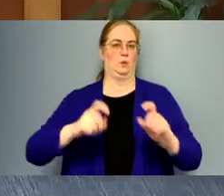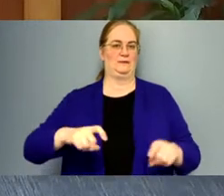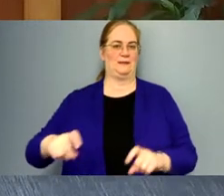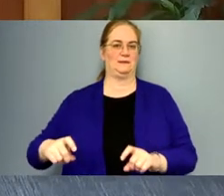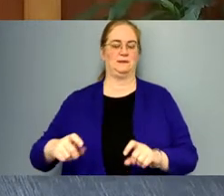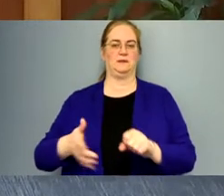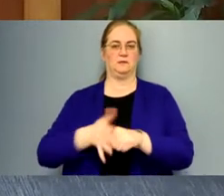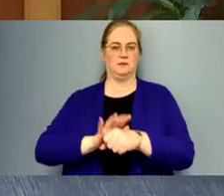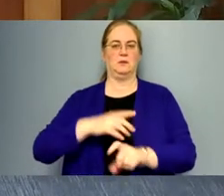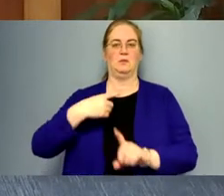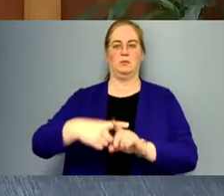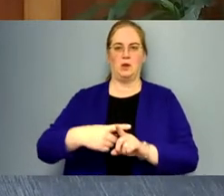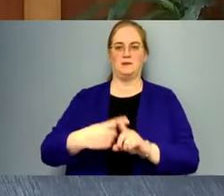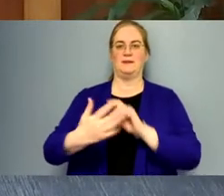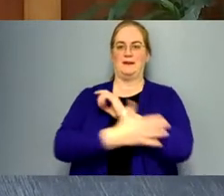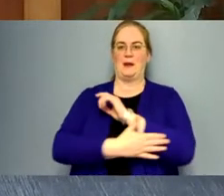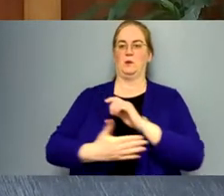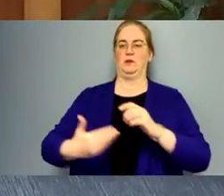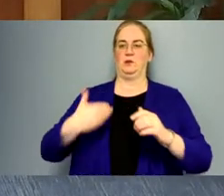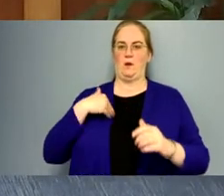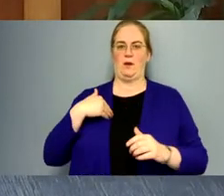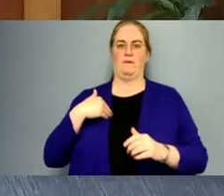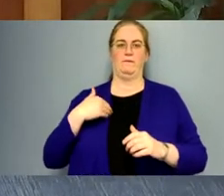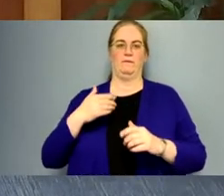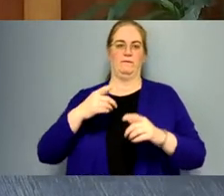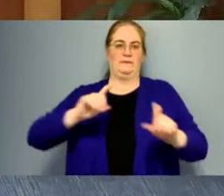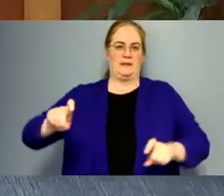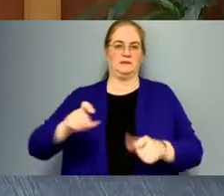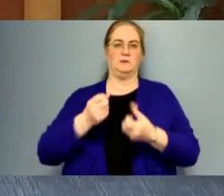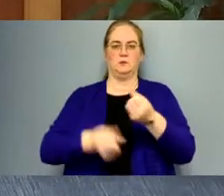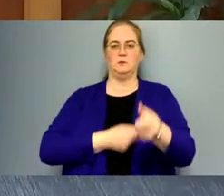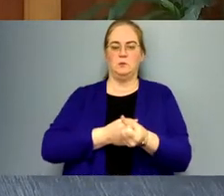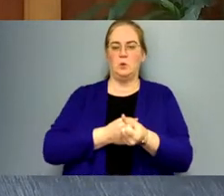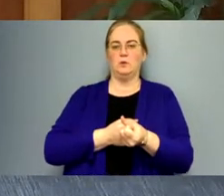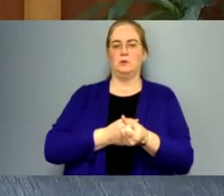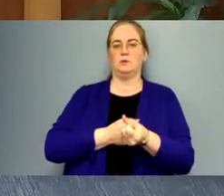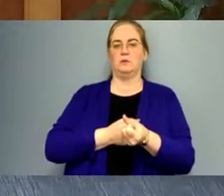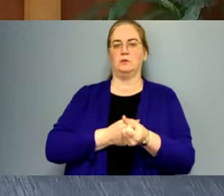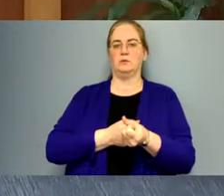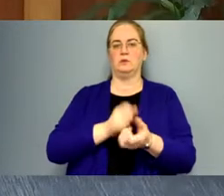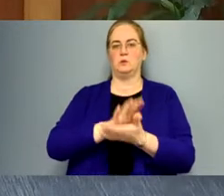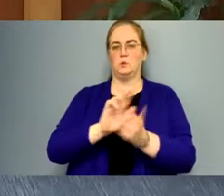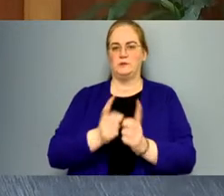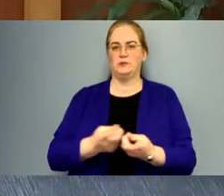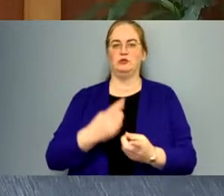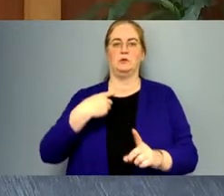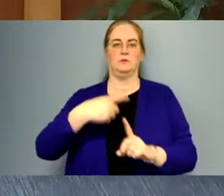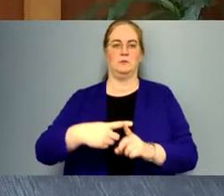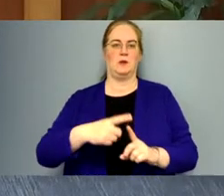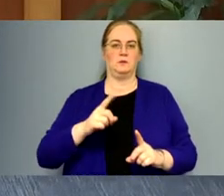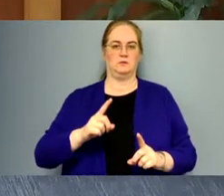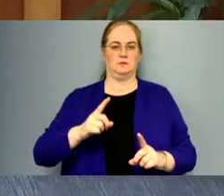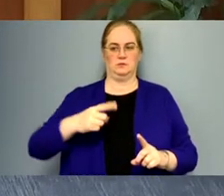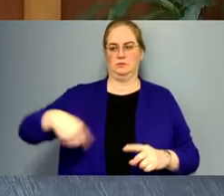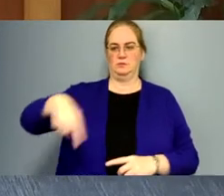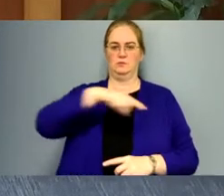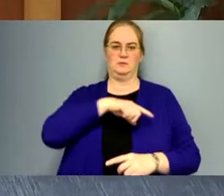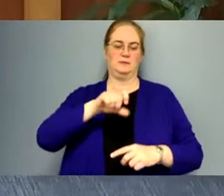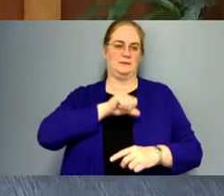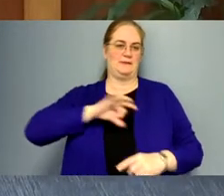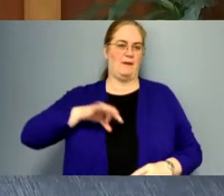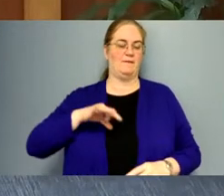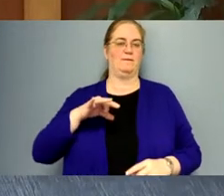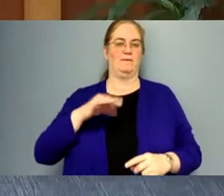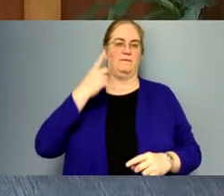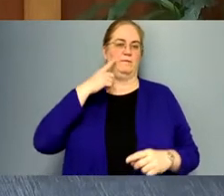desire of the county to be able to have testing to support, um, our school districts as well as our own staff in terms of testing for